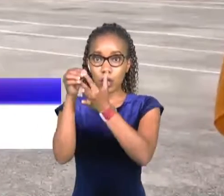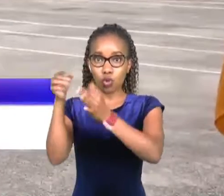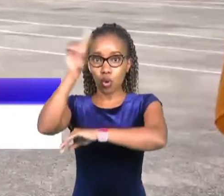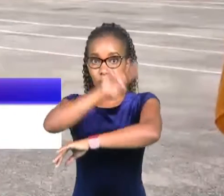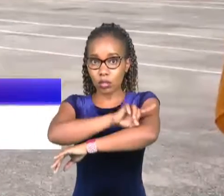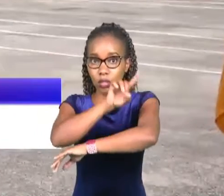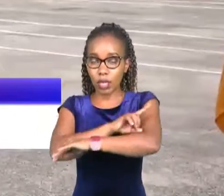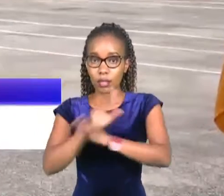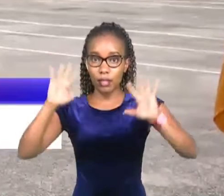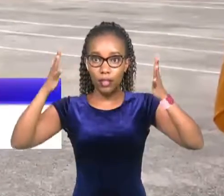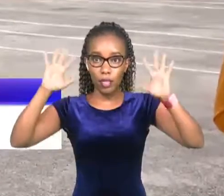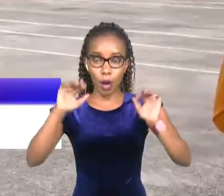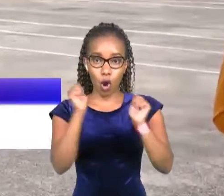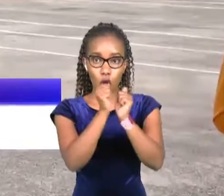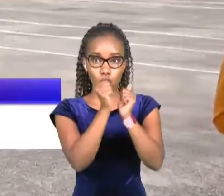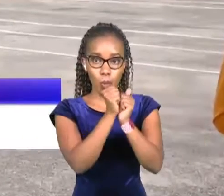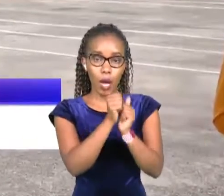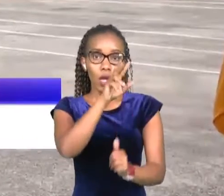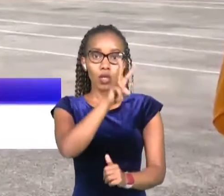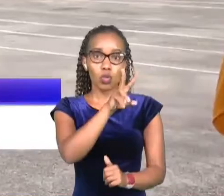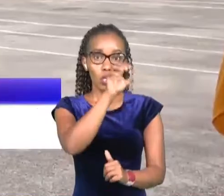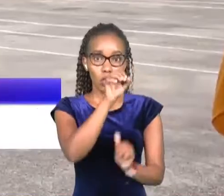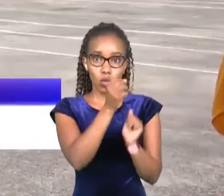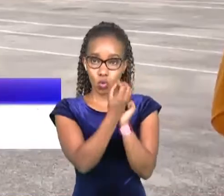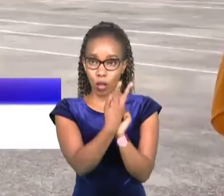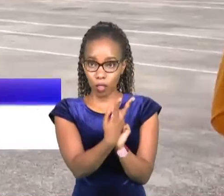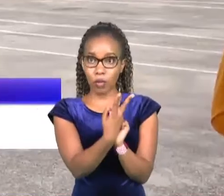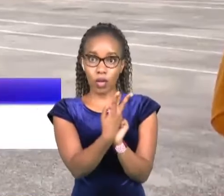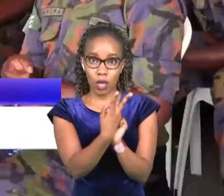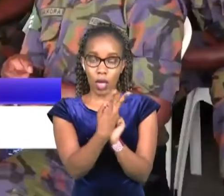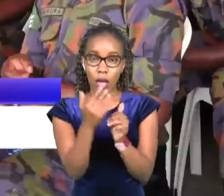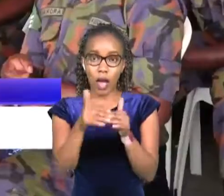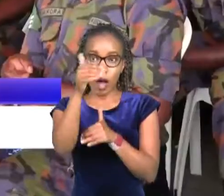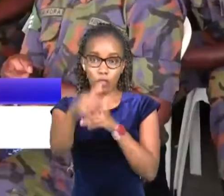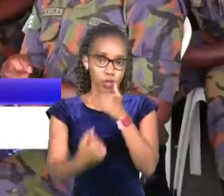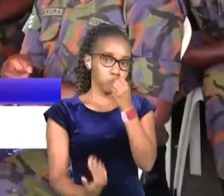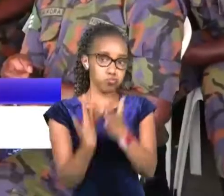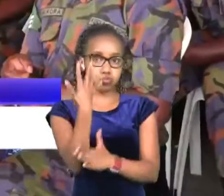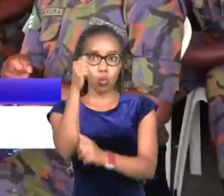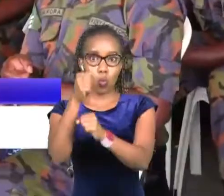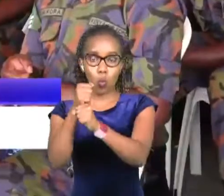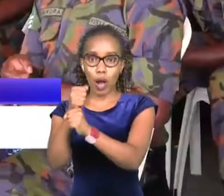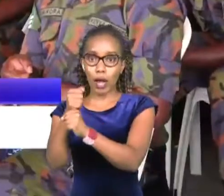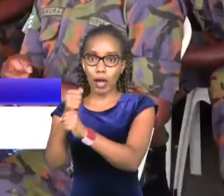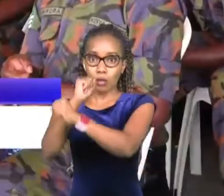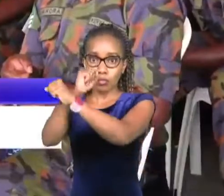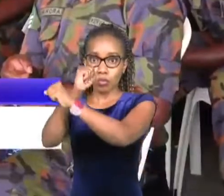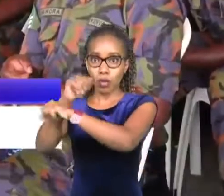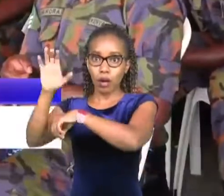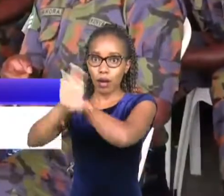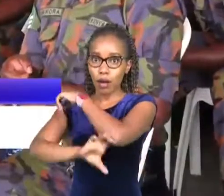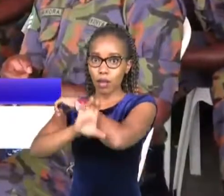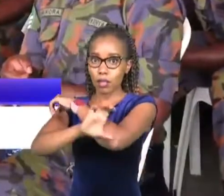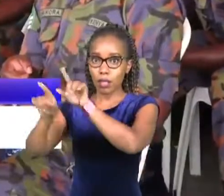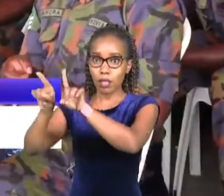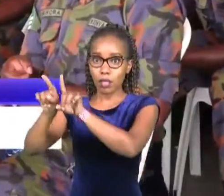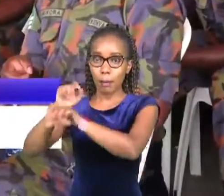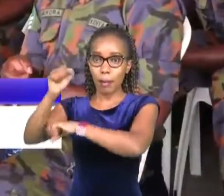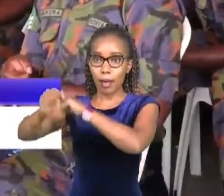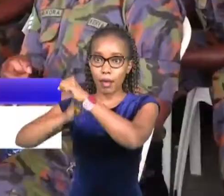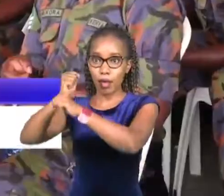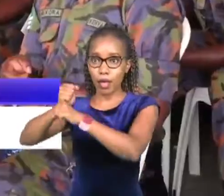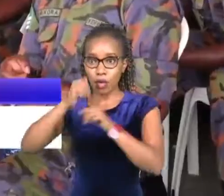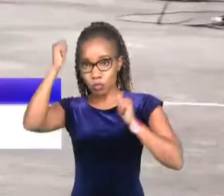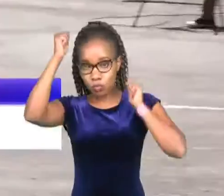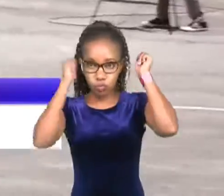celebrated since october of 2012 following the launch of operation linda nchi in the same year military